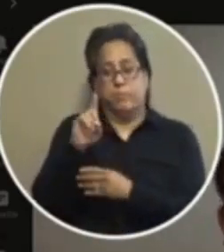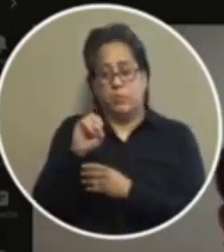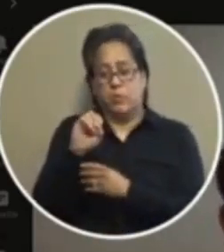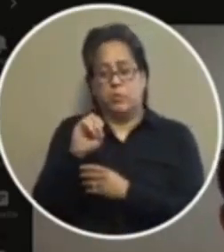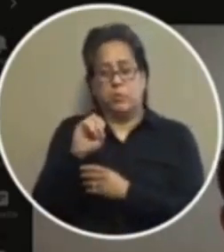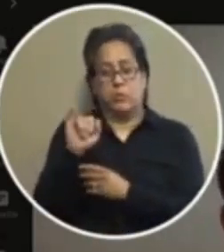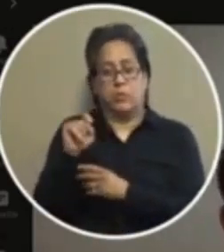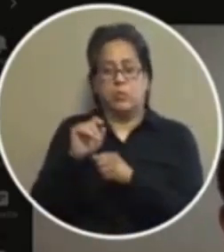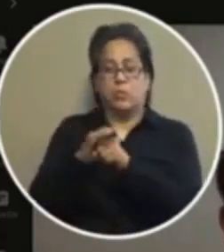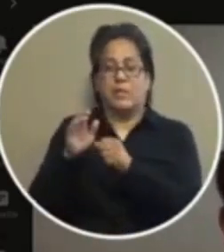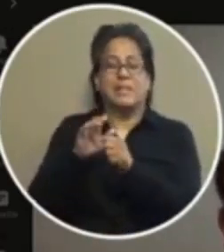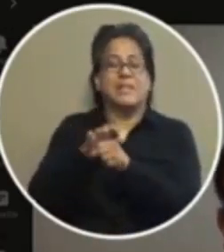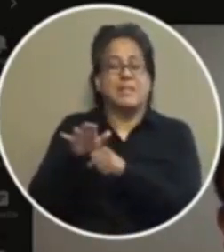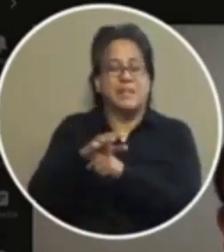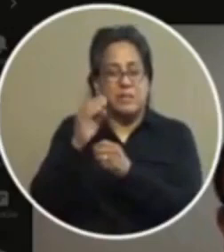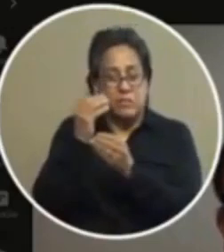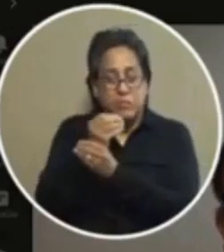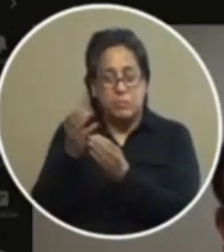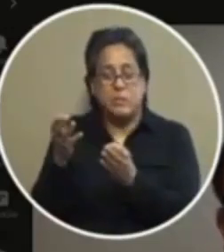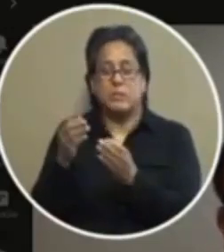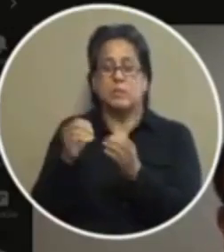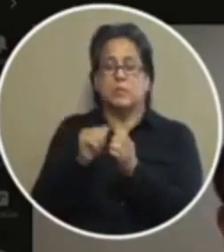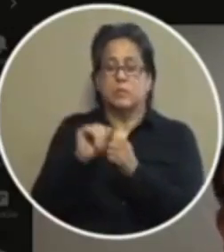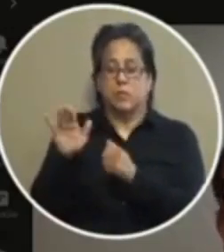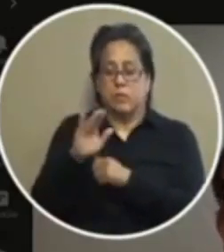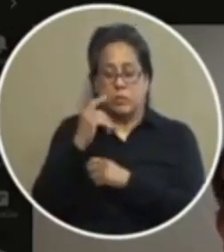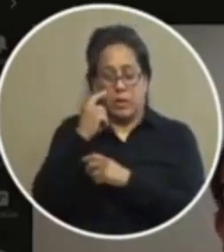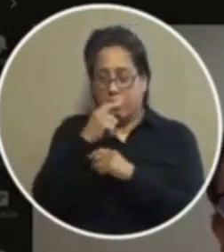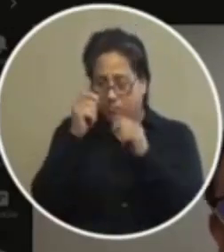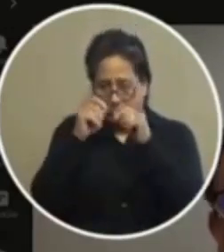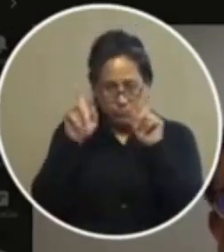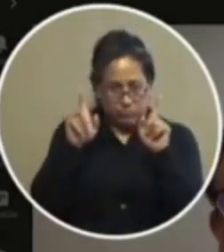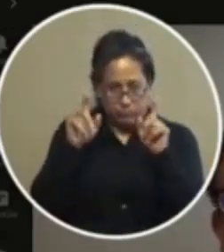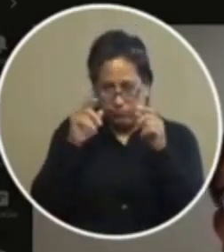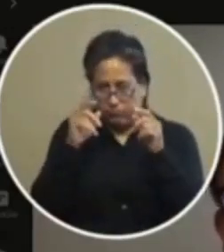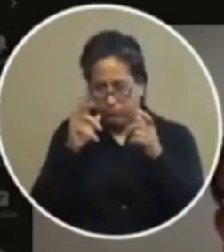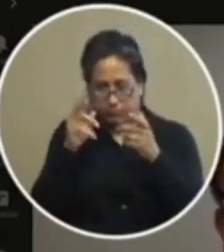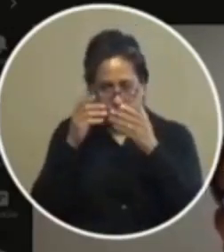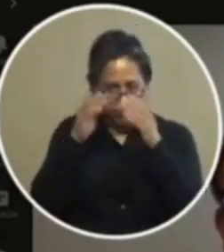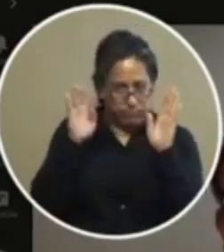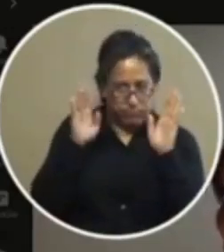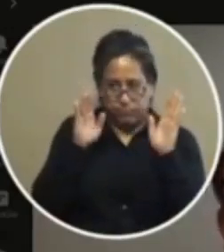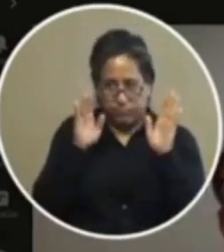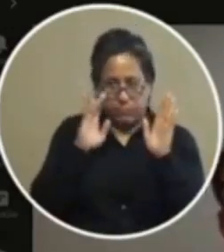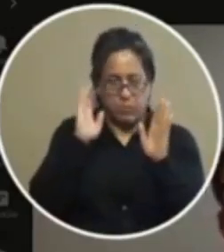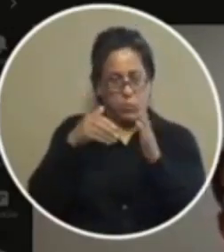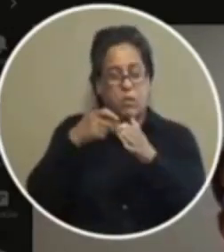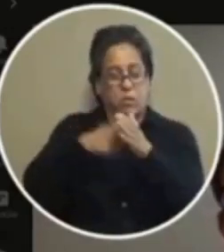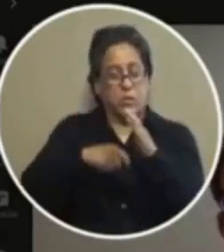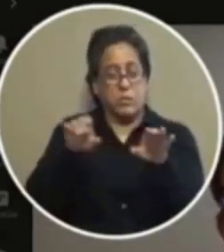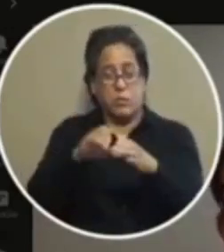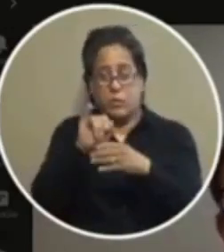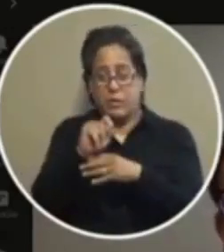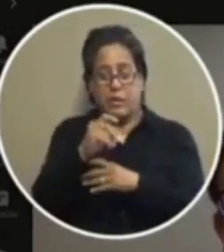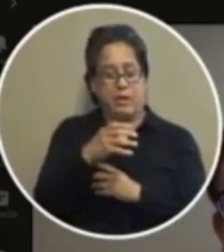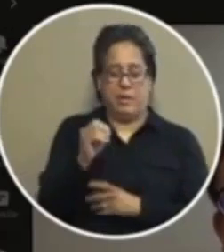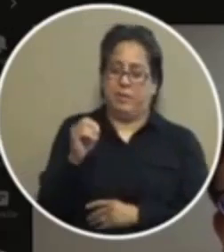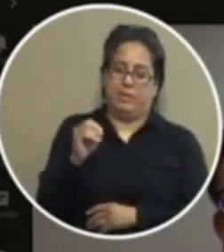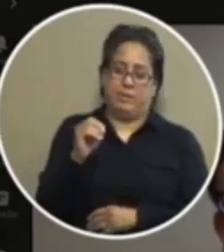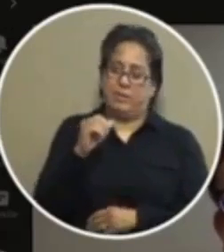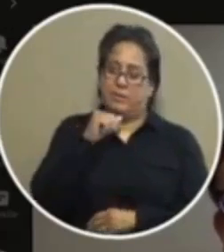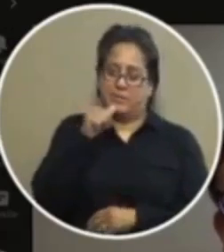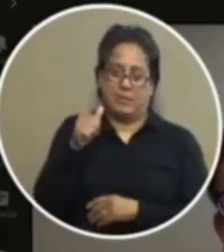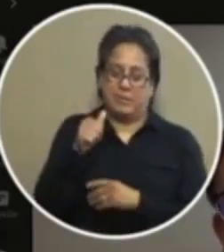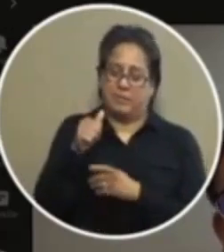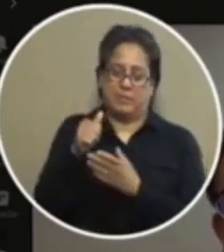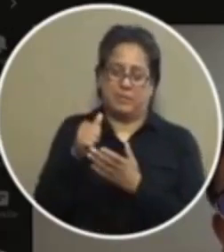with enough information with with your eyes wide open that there will be a cost to doing this and it is not a a